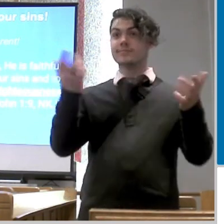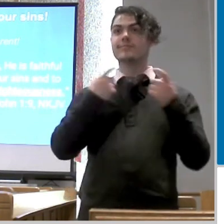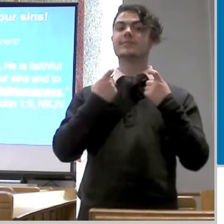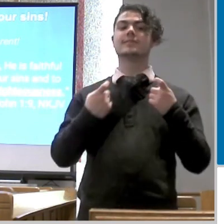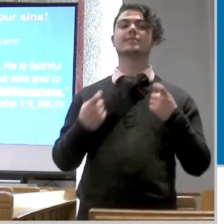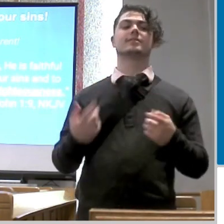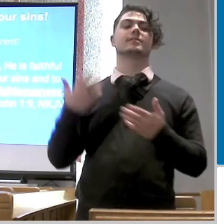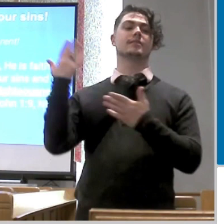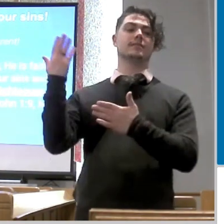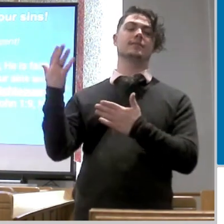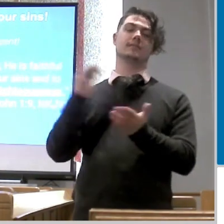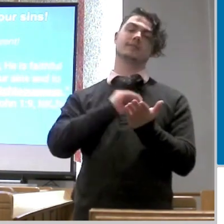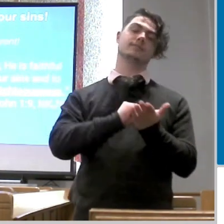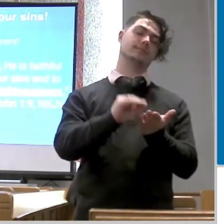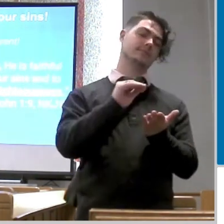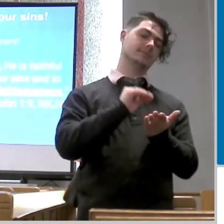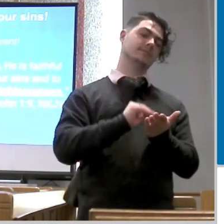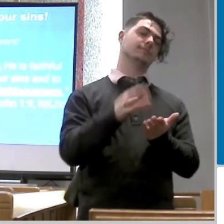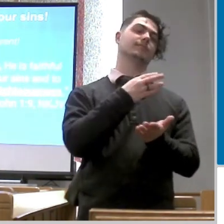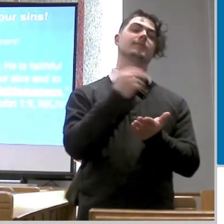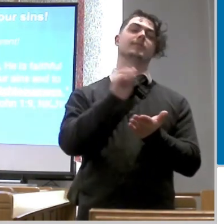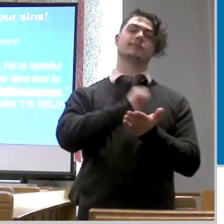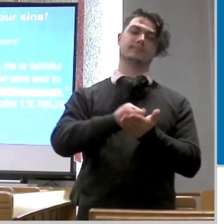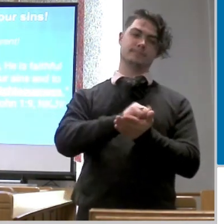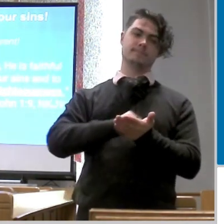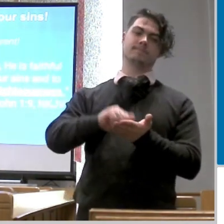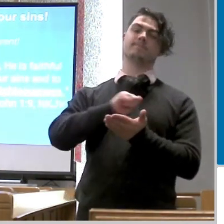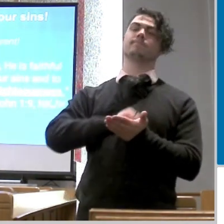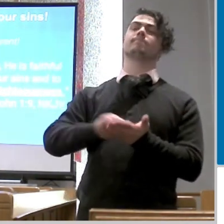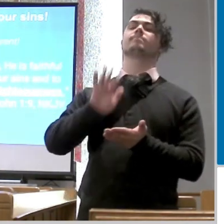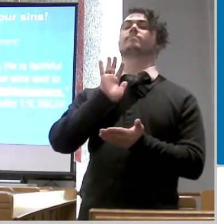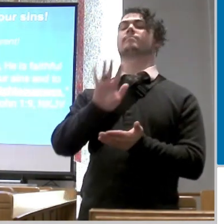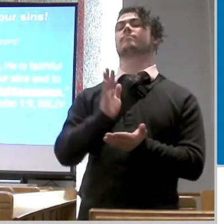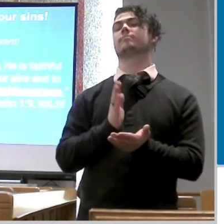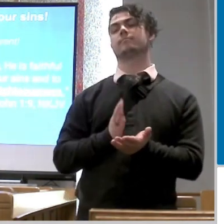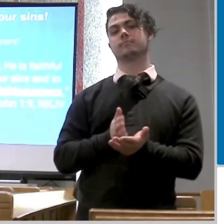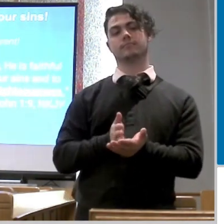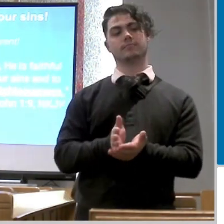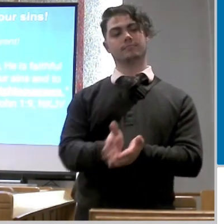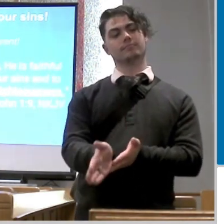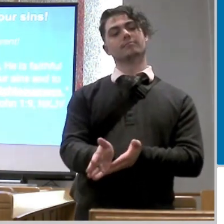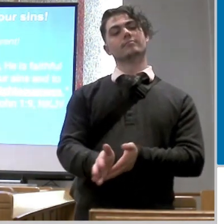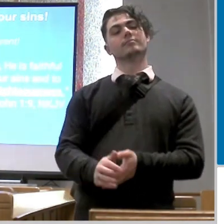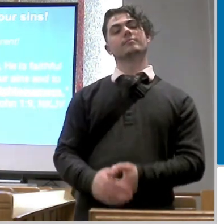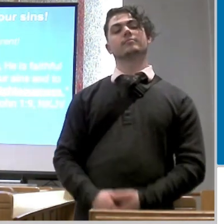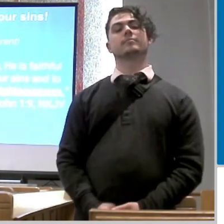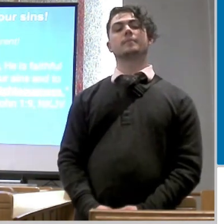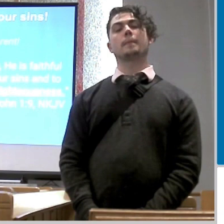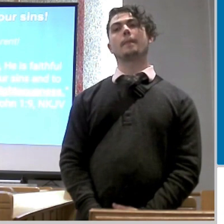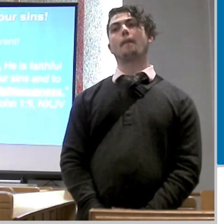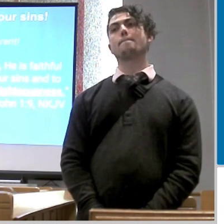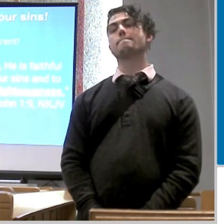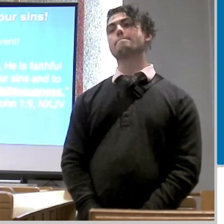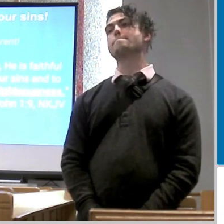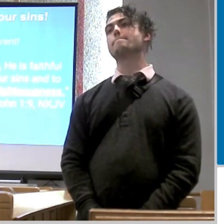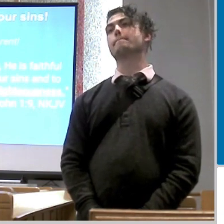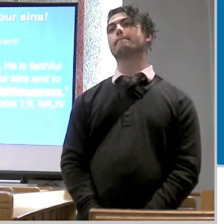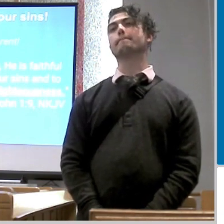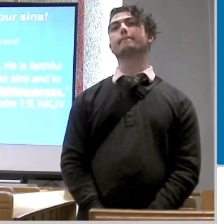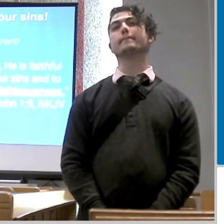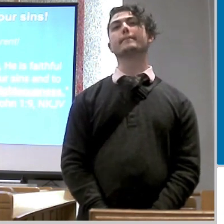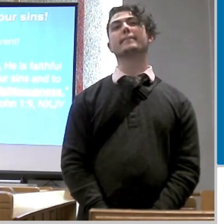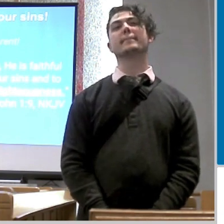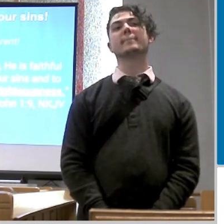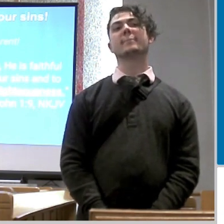just to forgive us our sins and to cleanse us when i confess i'm clean from all